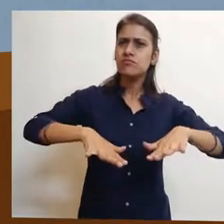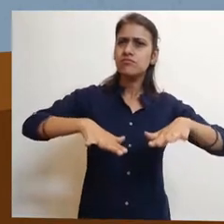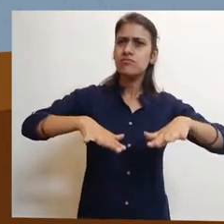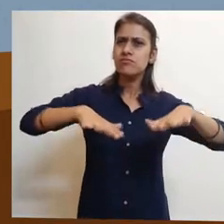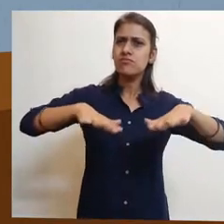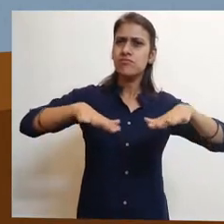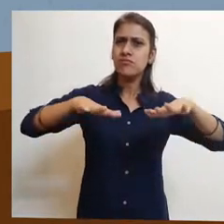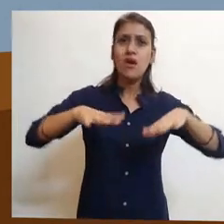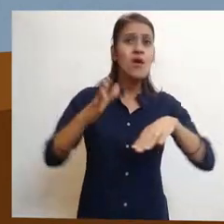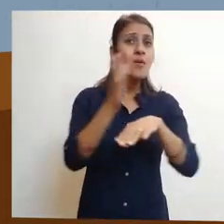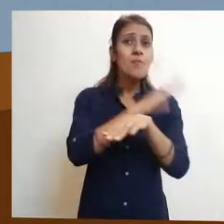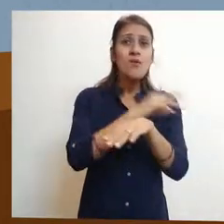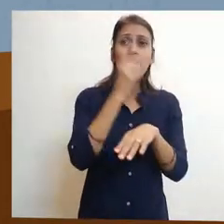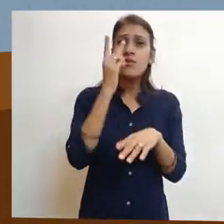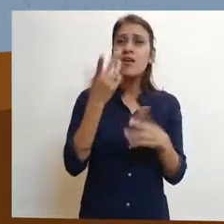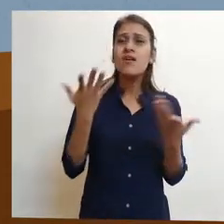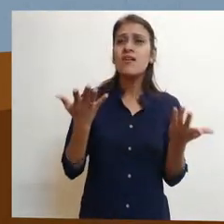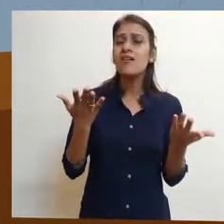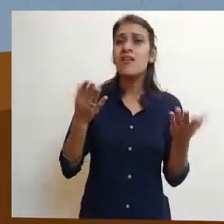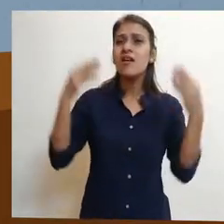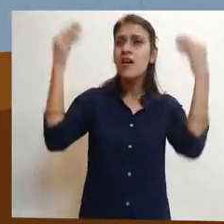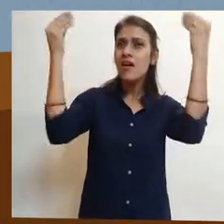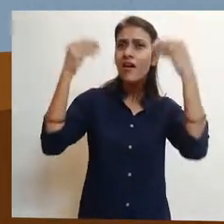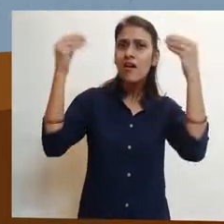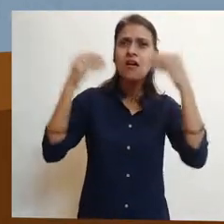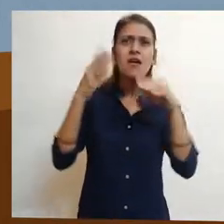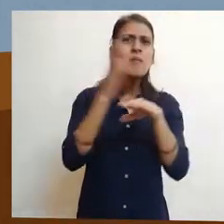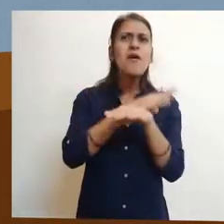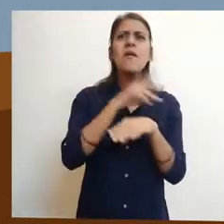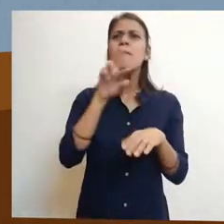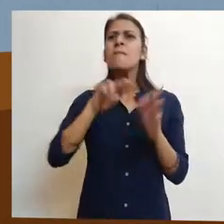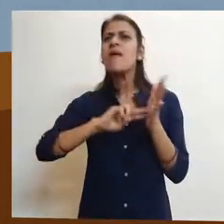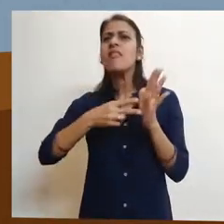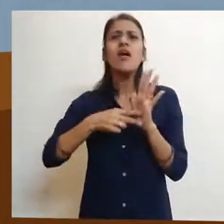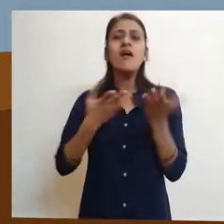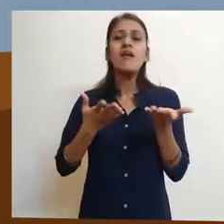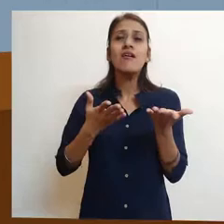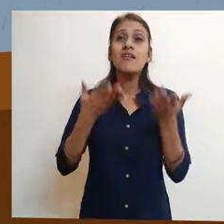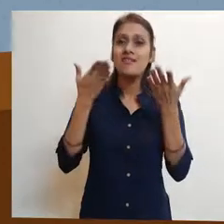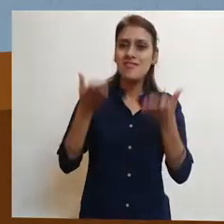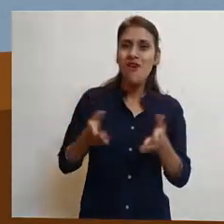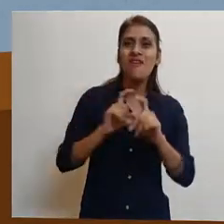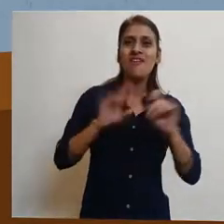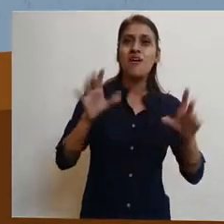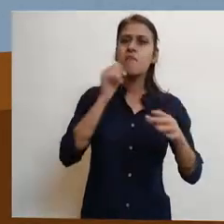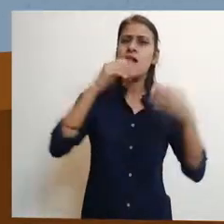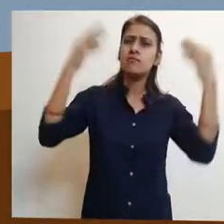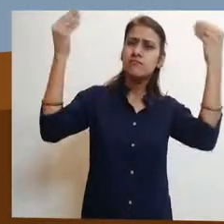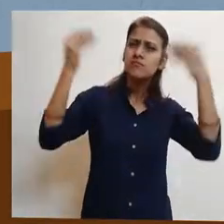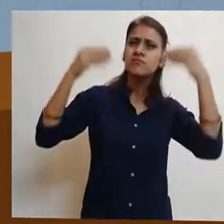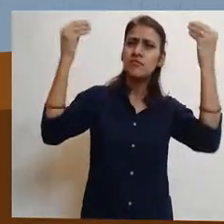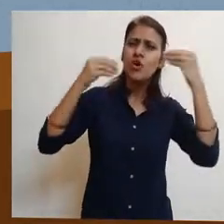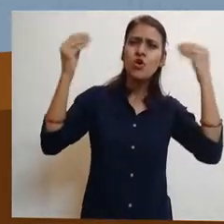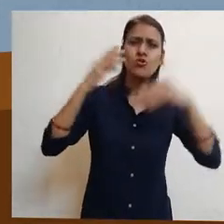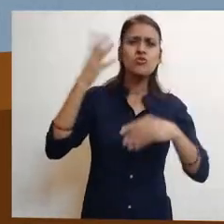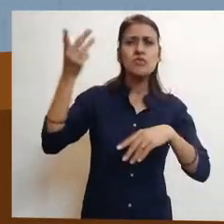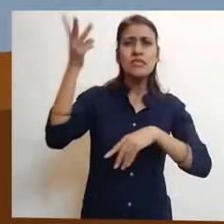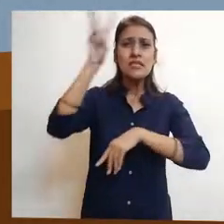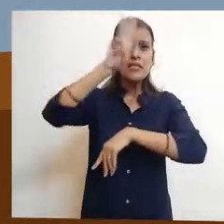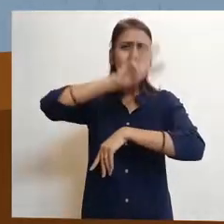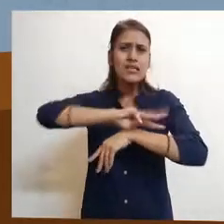It poured and poured and only those of us who have seen the monsoons will know what that means.